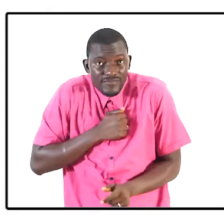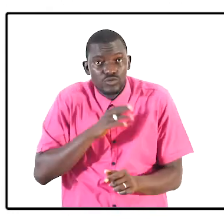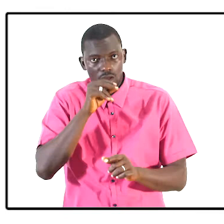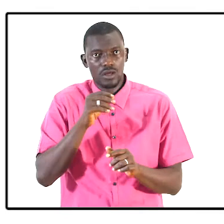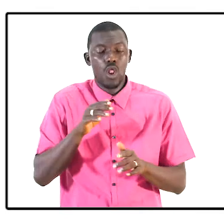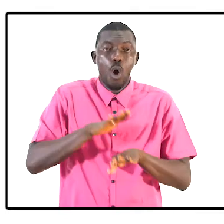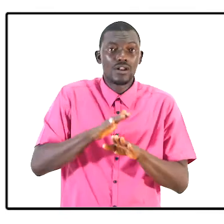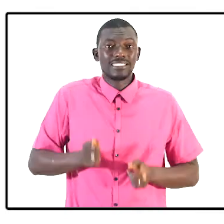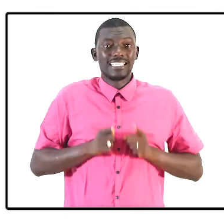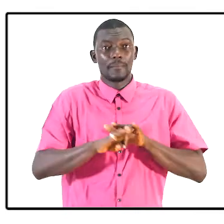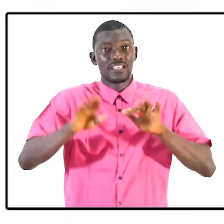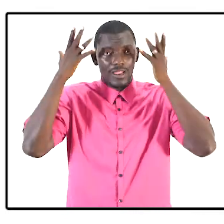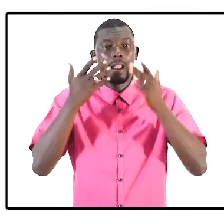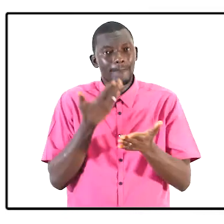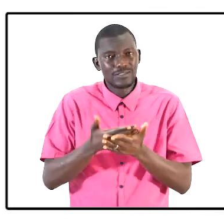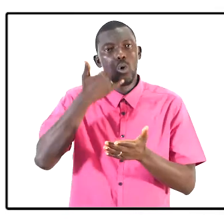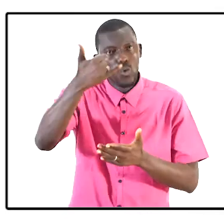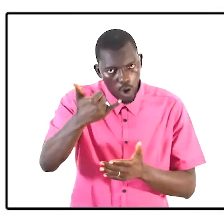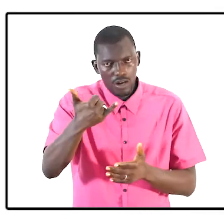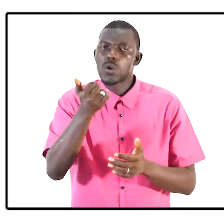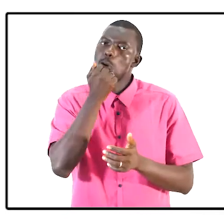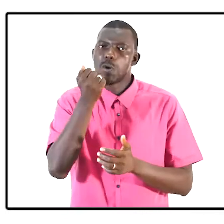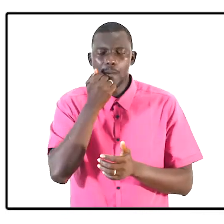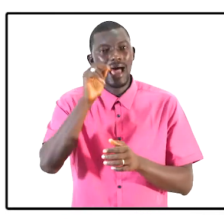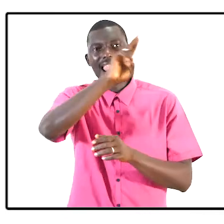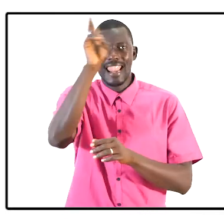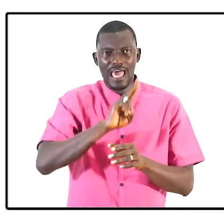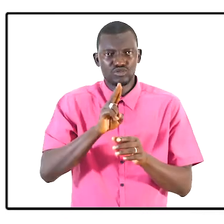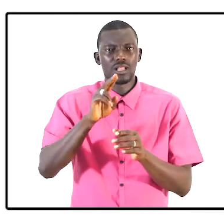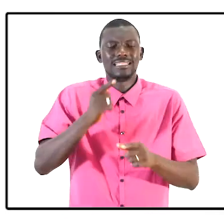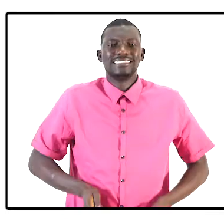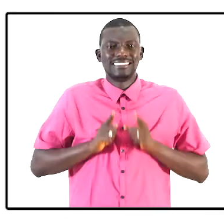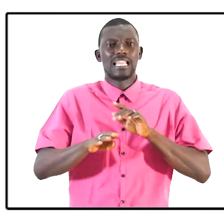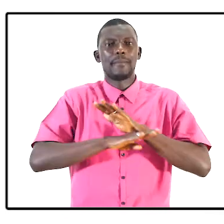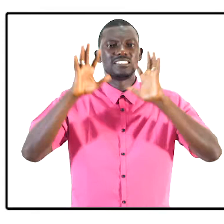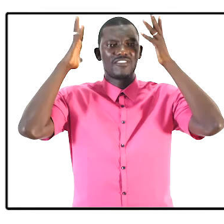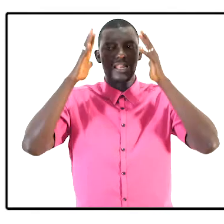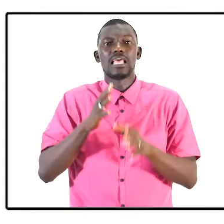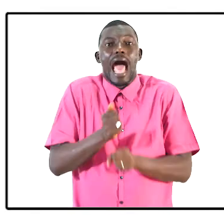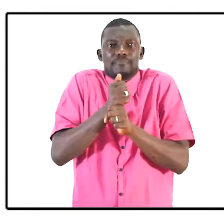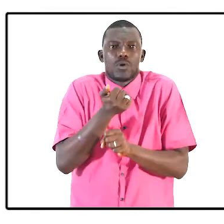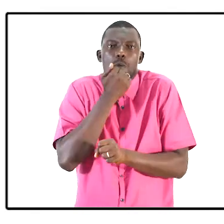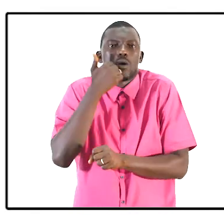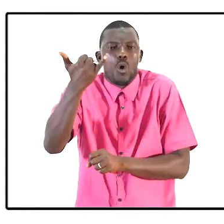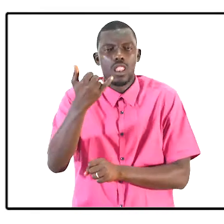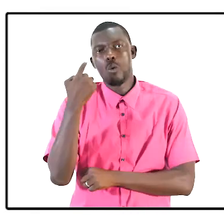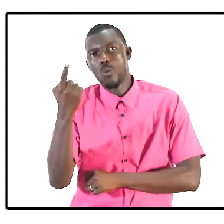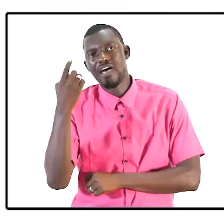want you to know that help is here. Please call the National Gender-Based Violence Helpline